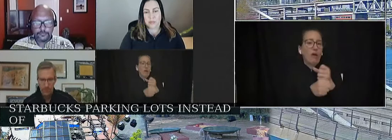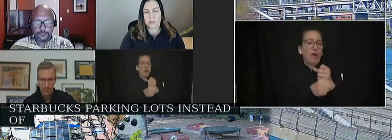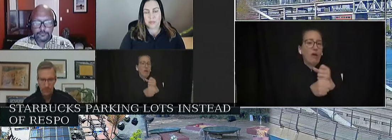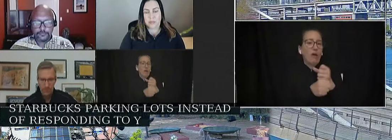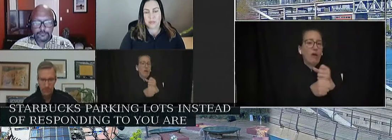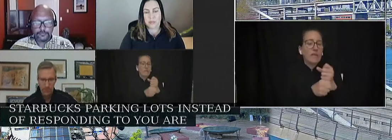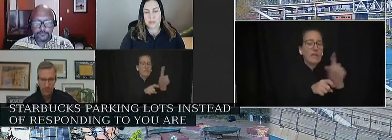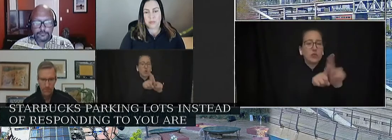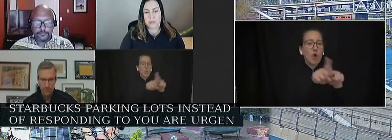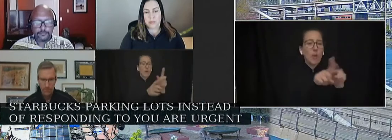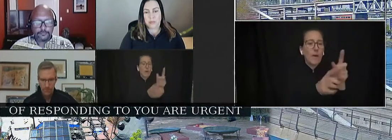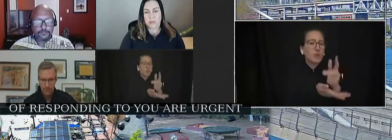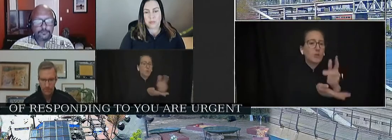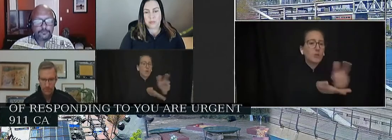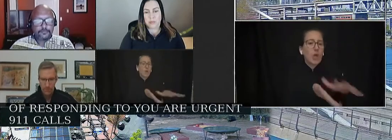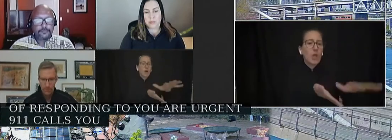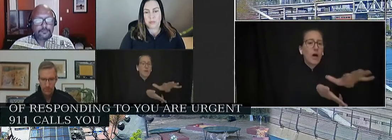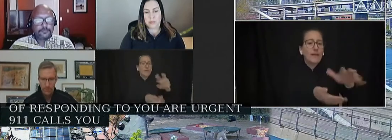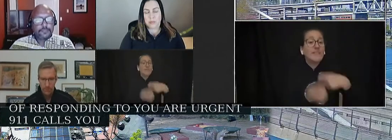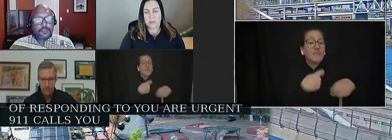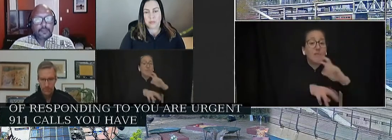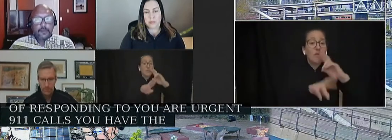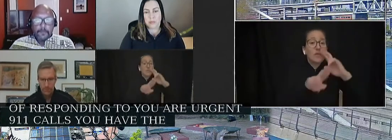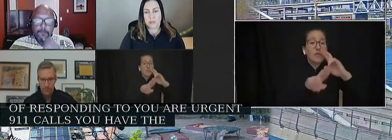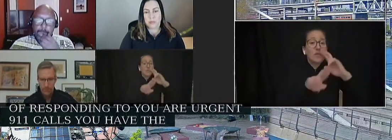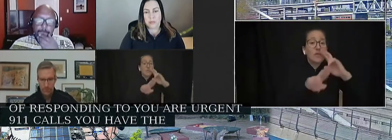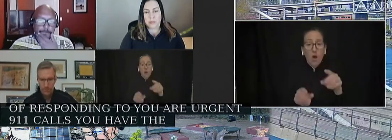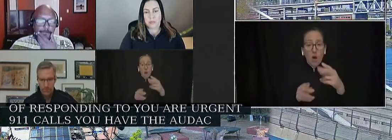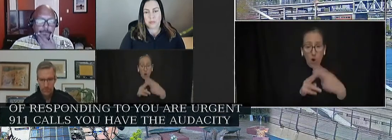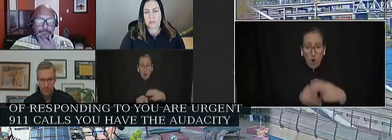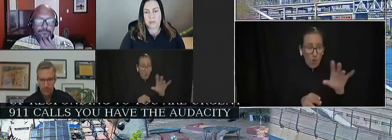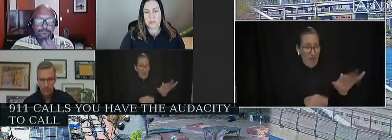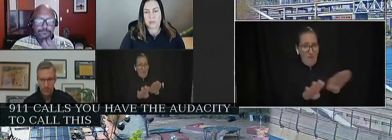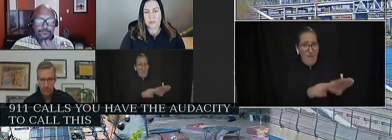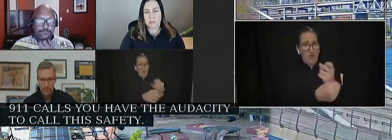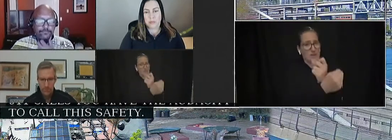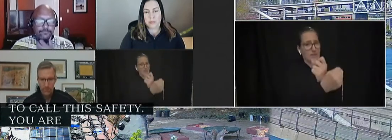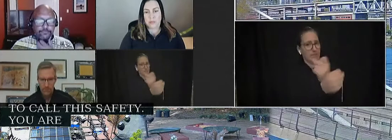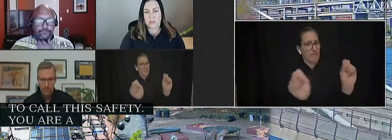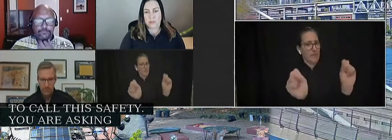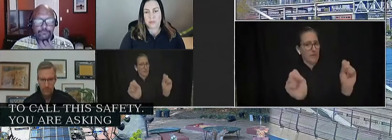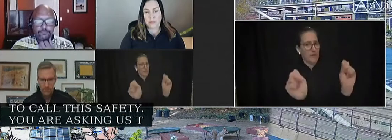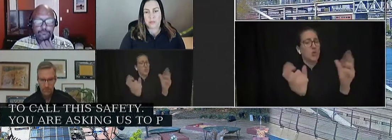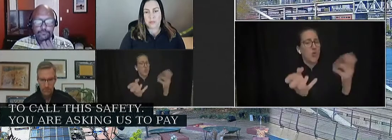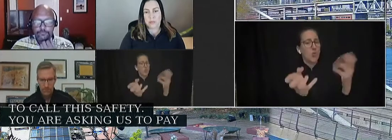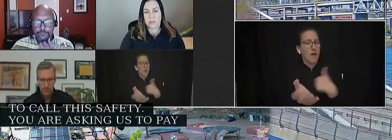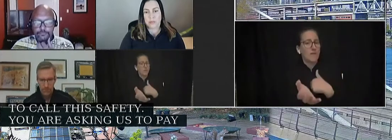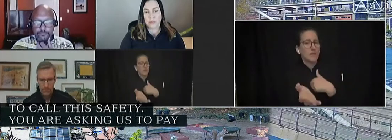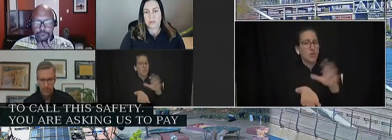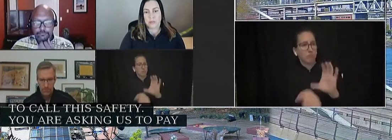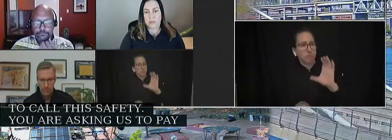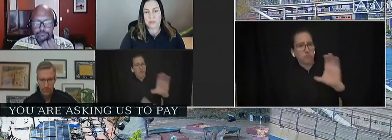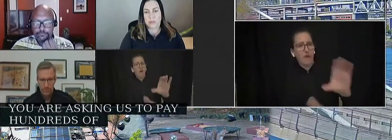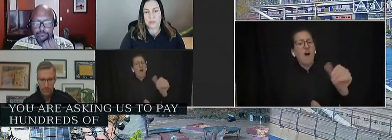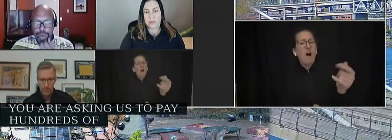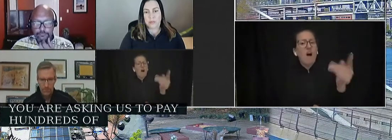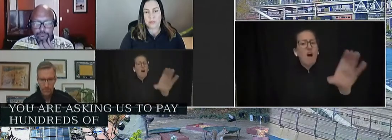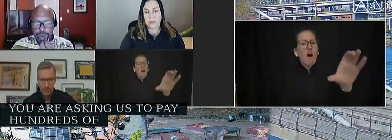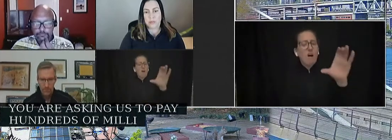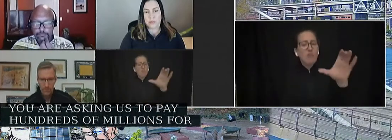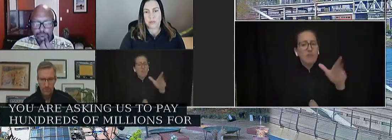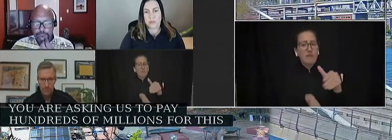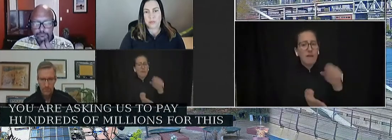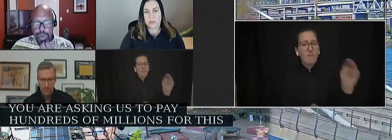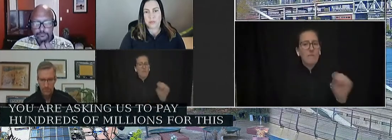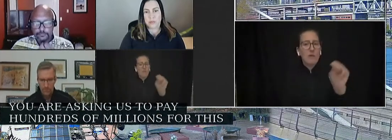to call this safety, and you're asking us to pay hundreds of millions for this service. You want money for cops? Take it from the pension of the cop who spent his